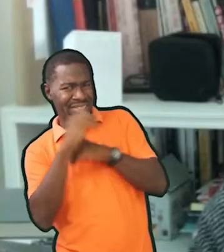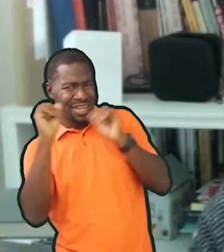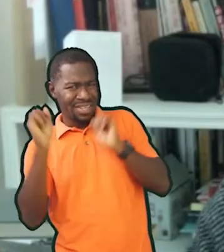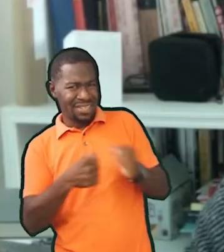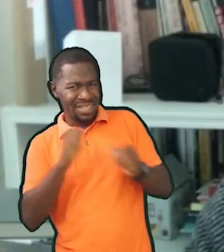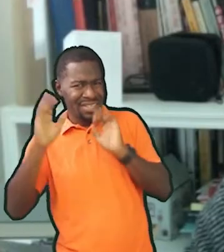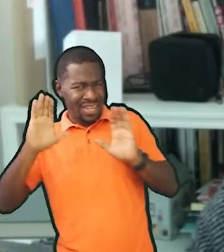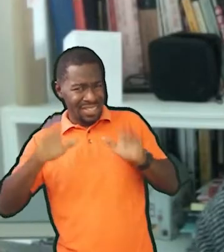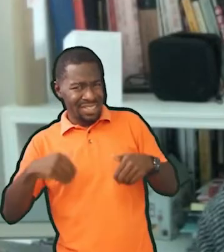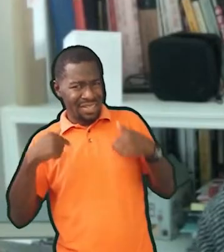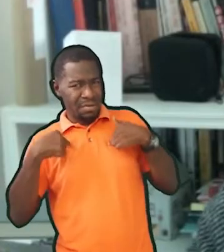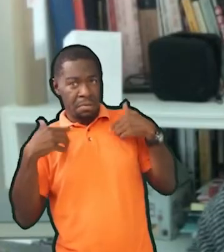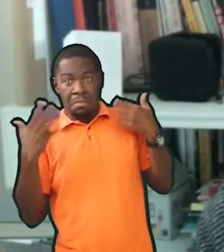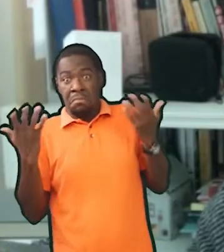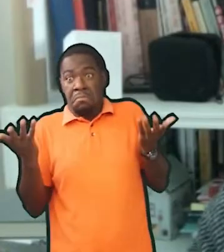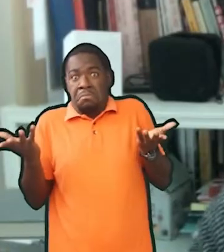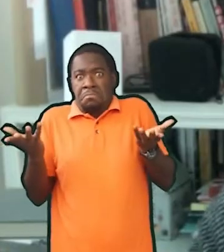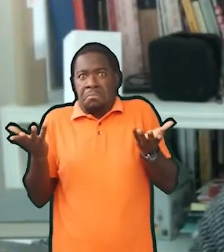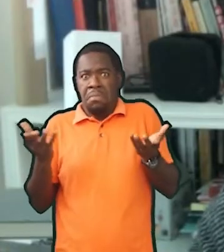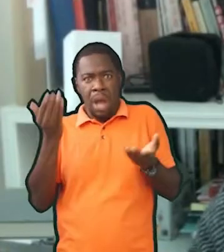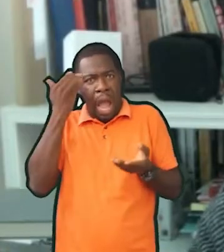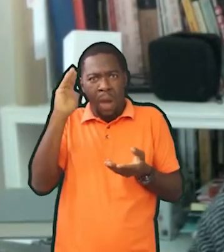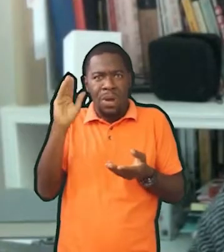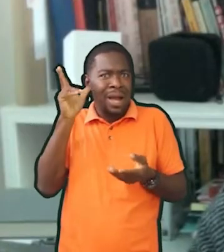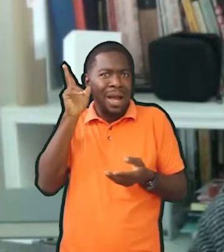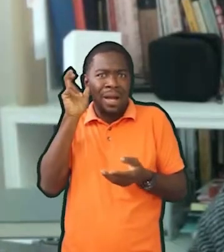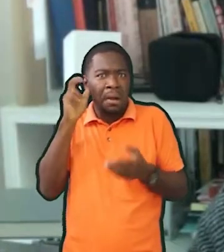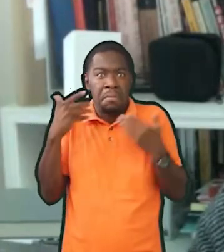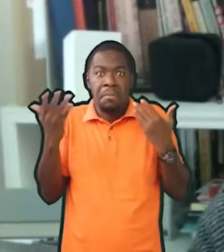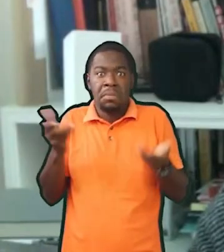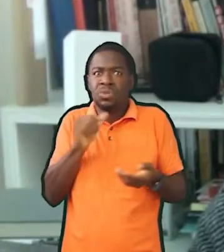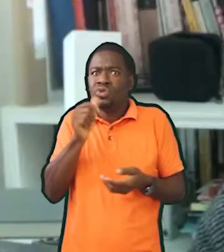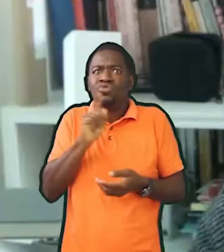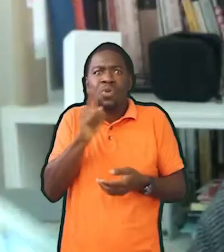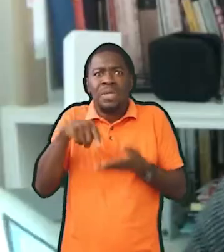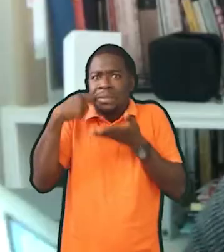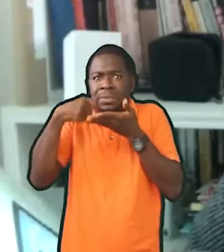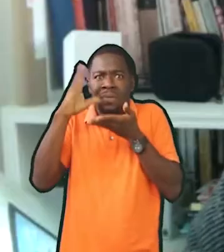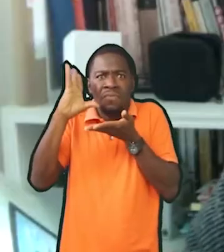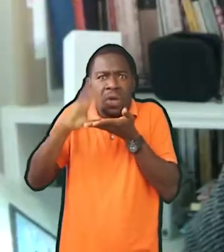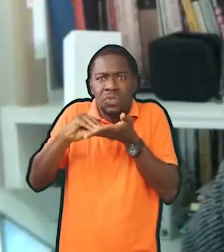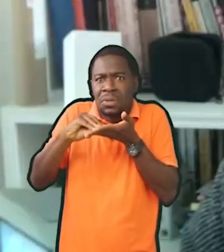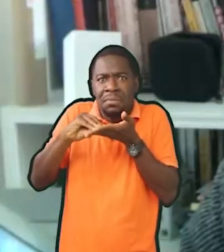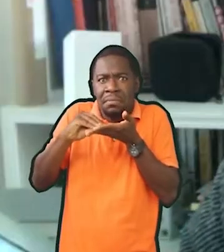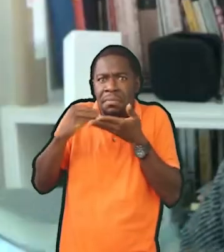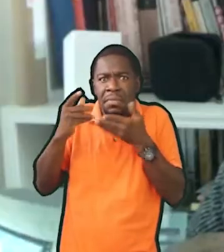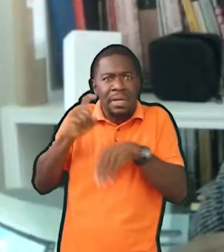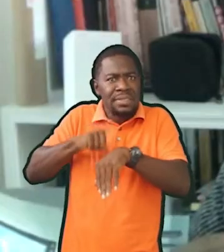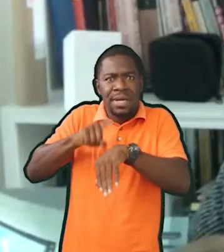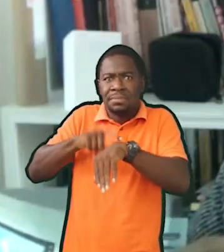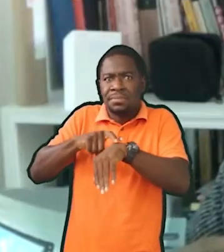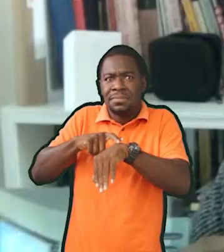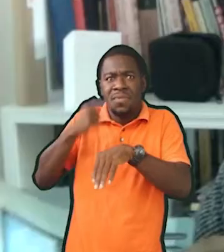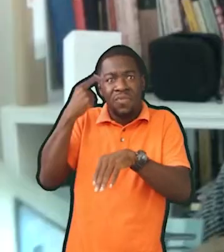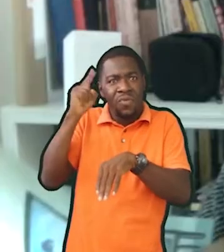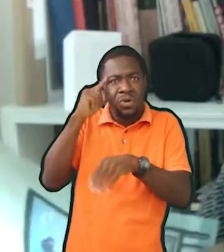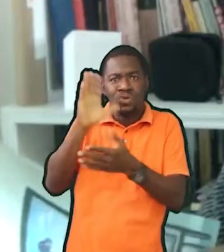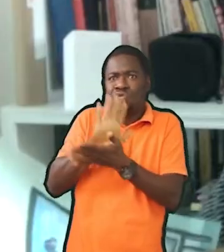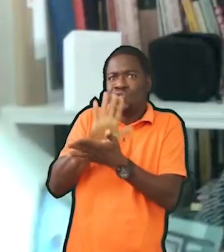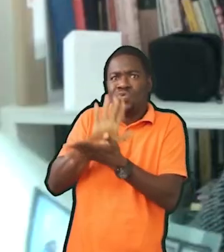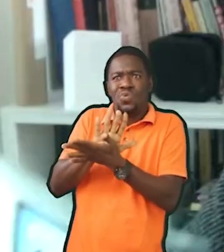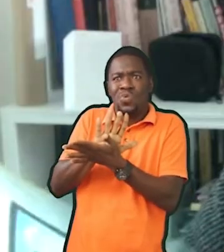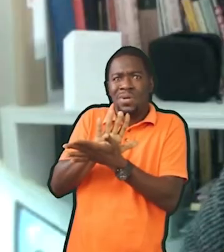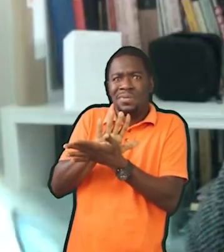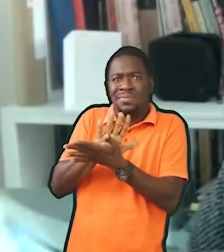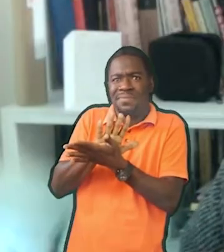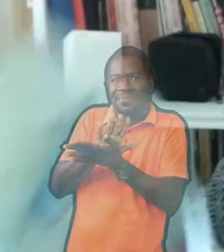I shrug. I'm not sure I heard him right. I eat the last of my porridge. Time for school.